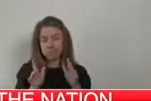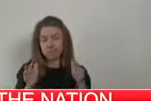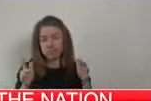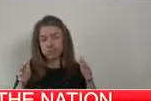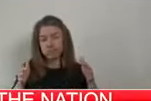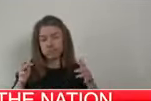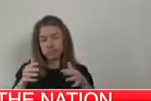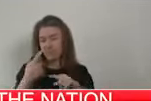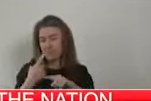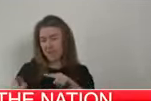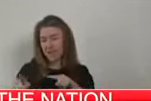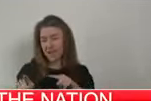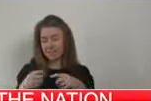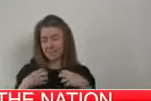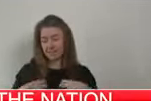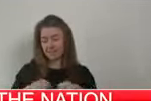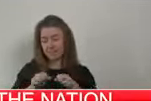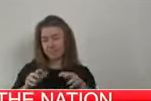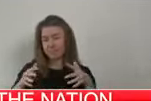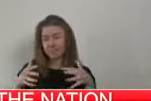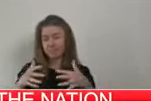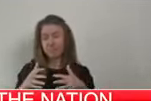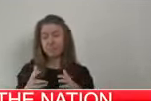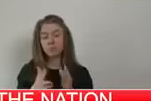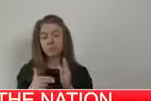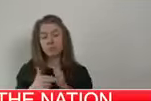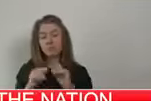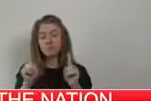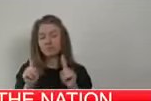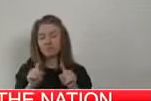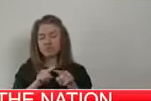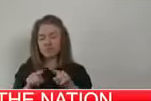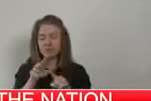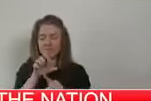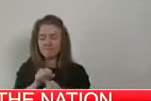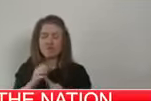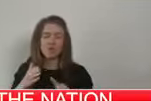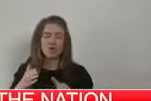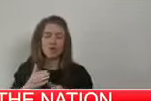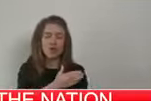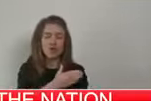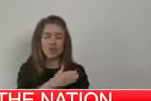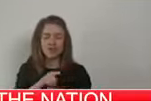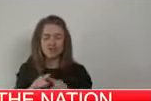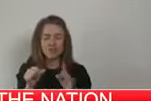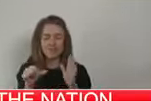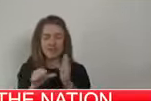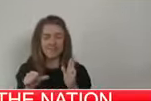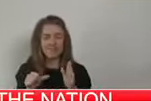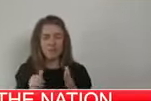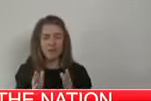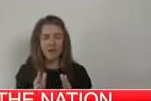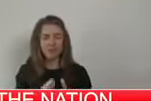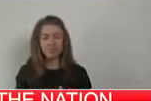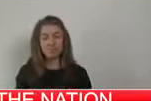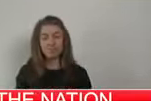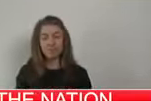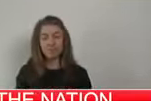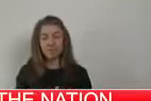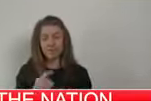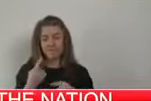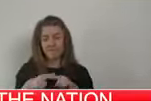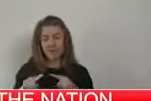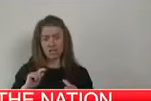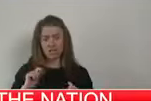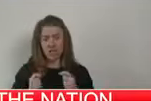we have moved to fight by going hard and going early. I understand that all of this rapid change